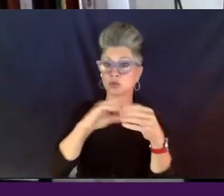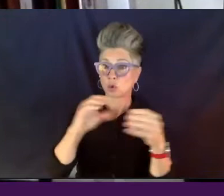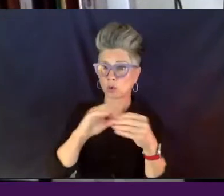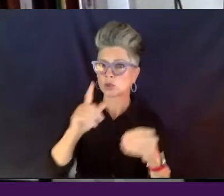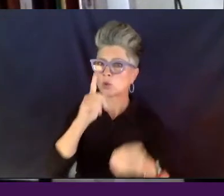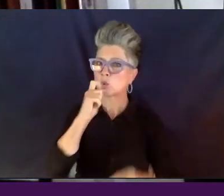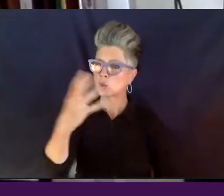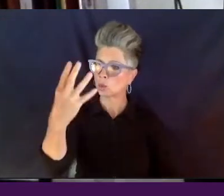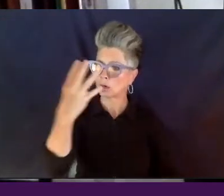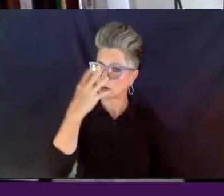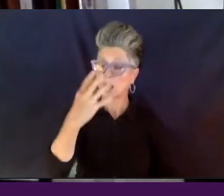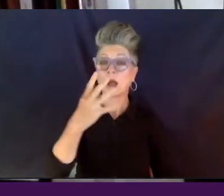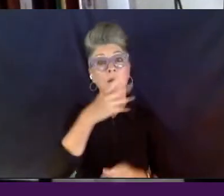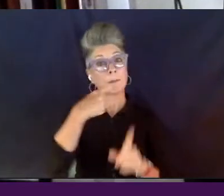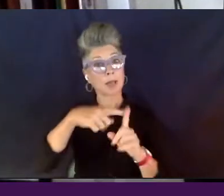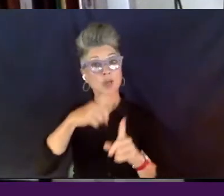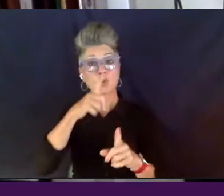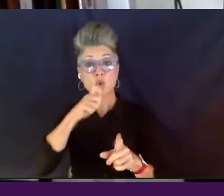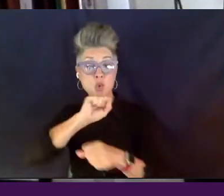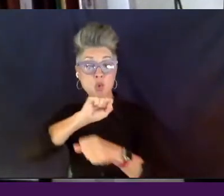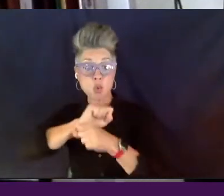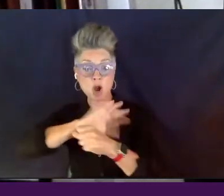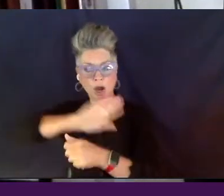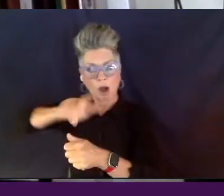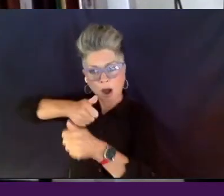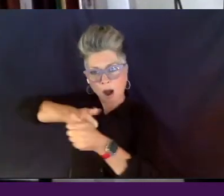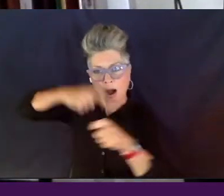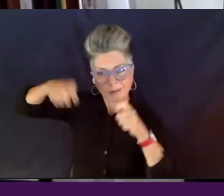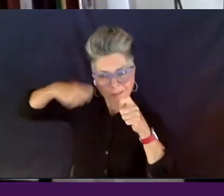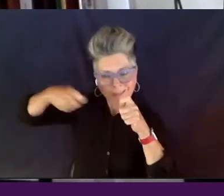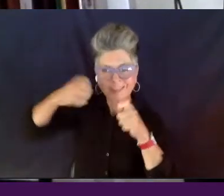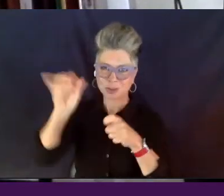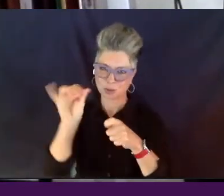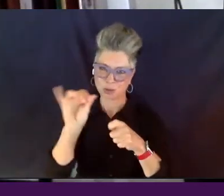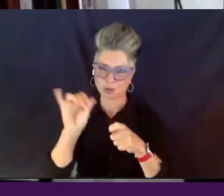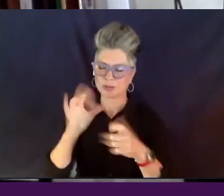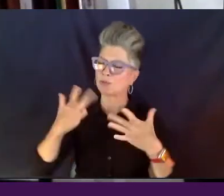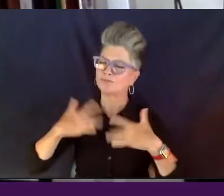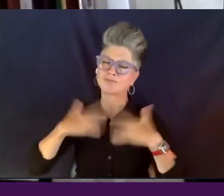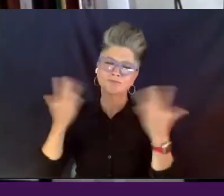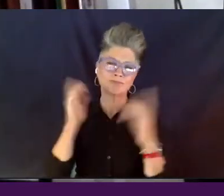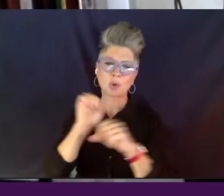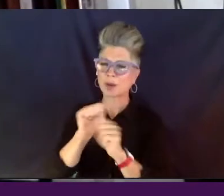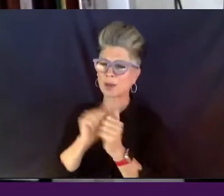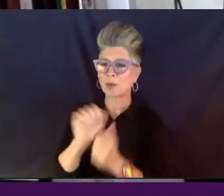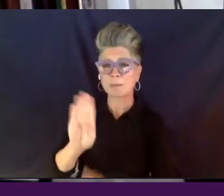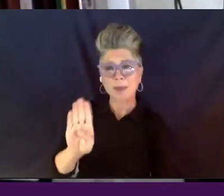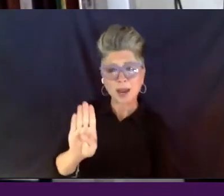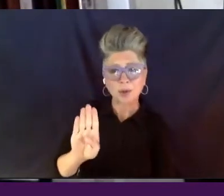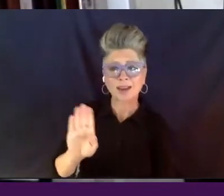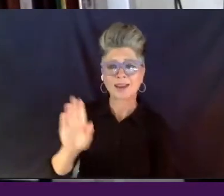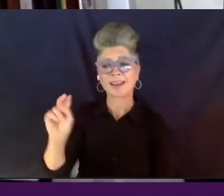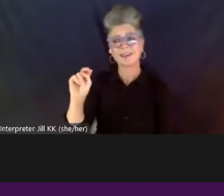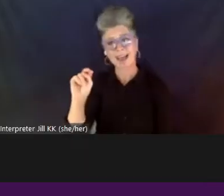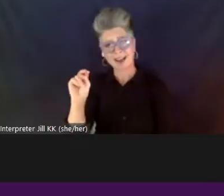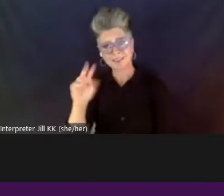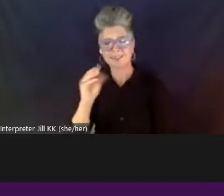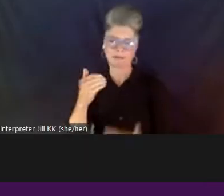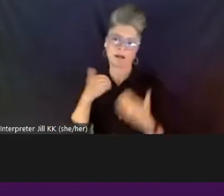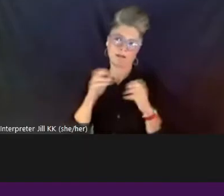behind the camera. So we're really, really excited to be here, to be working with Byron and Natalie and to have this opportunity to talk to everyone.